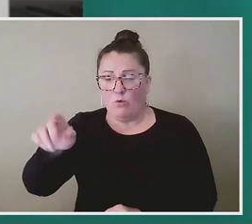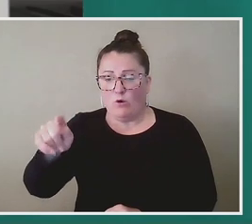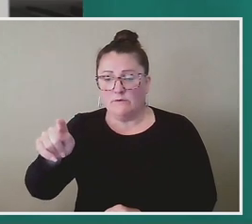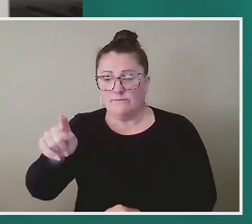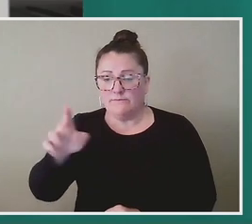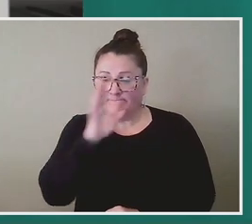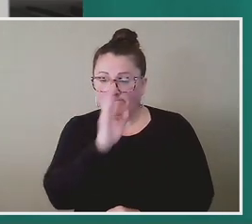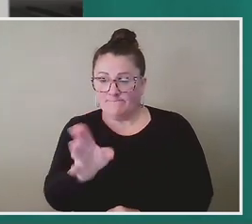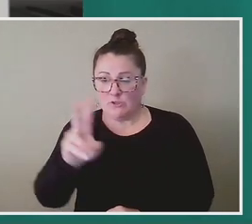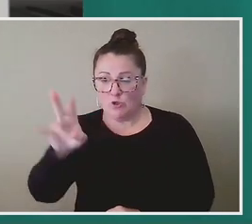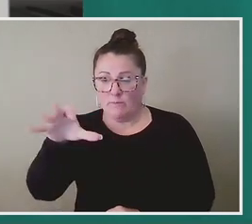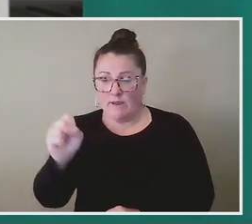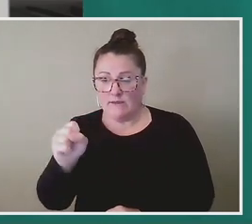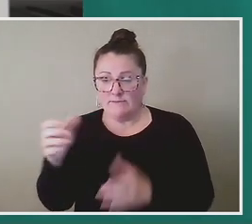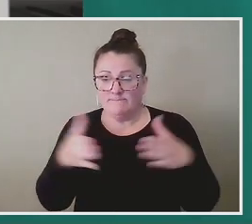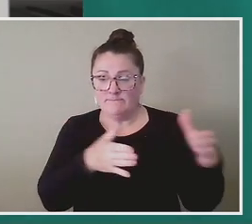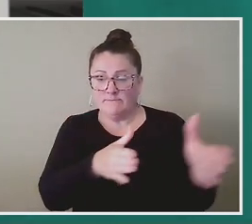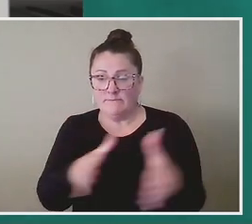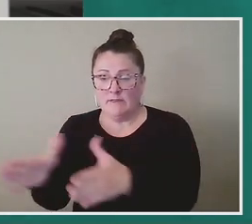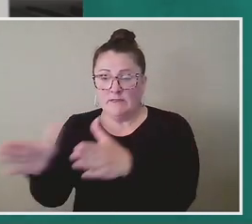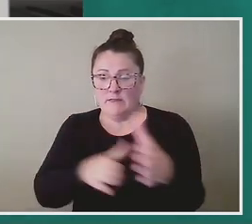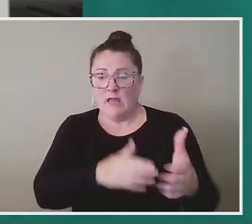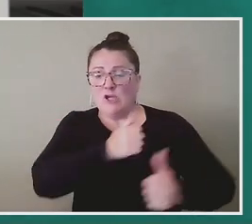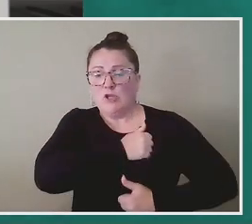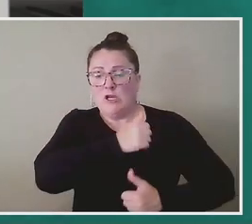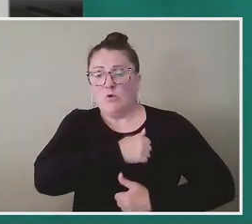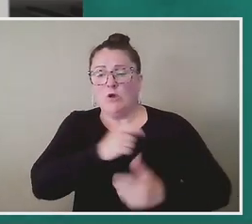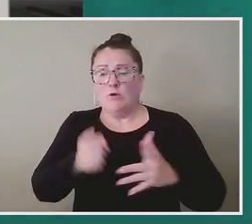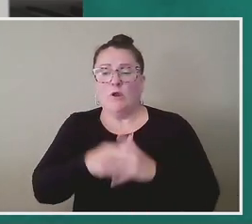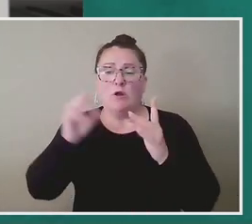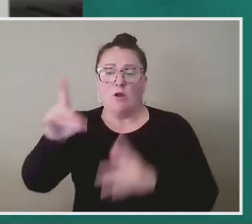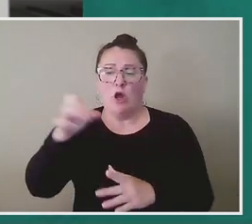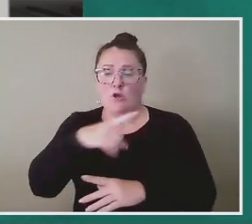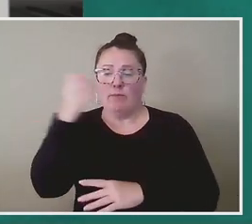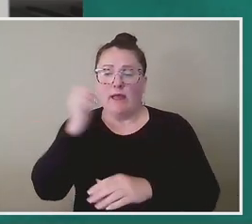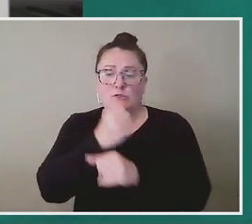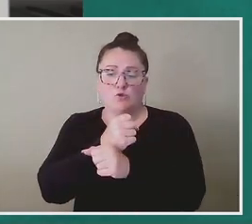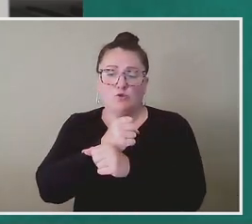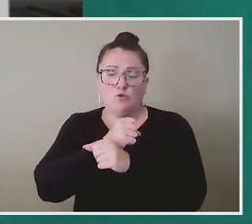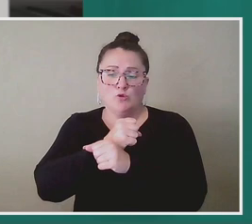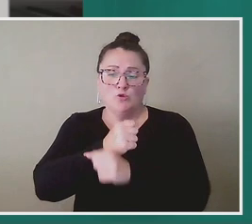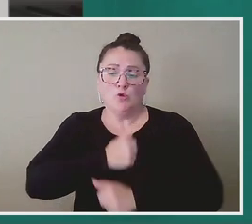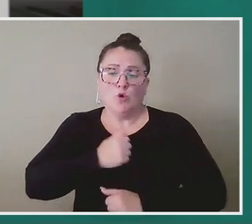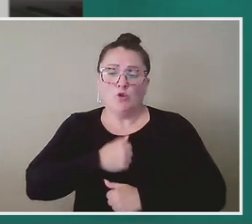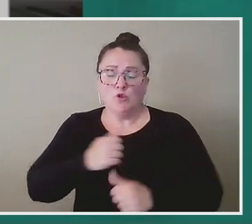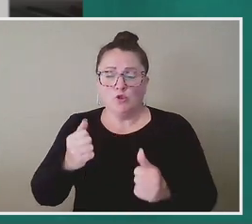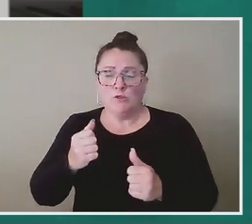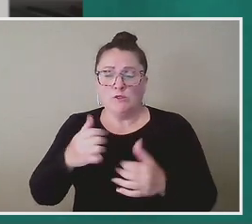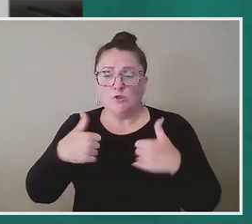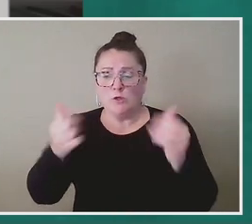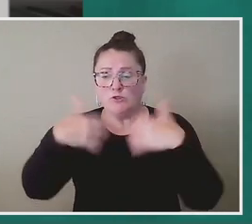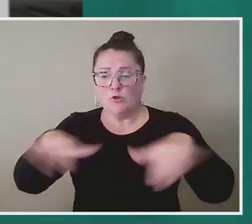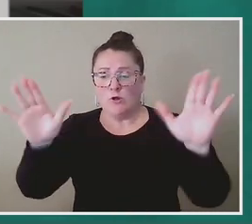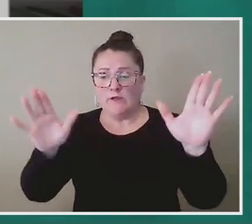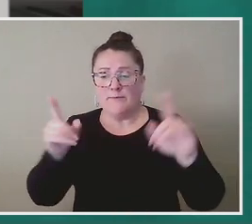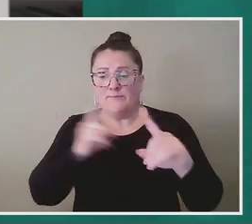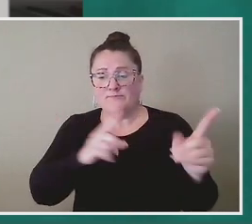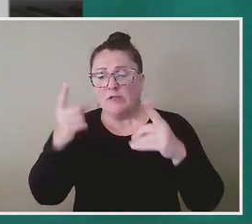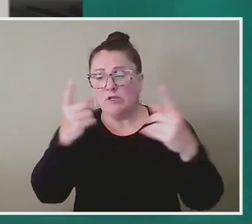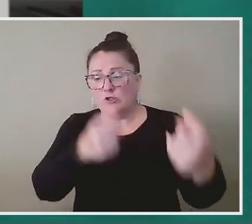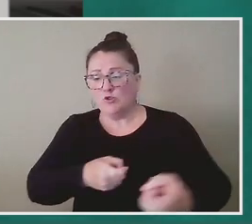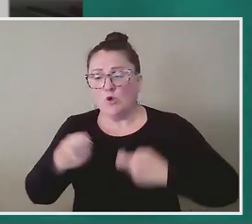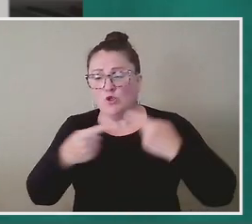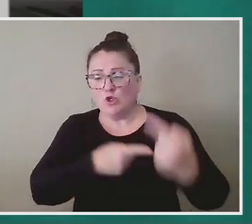for two miles on the general who slaughtered hundreds of black soldiers who were trying to surrender. Take a left on the president of the confederacy who made the torture of black bodies the